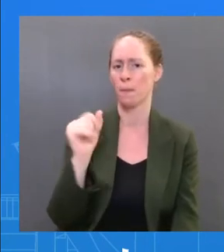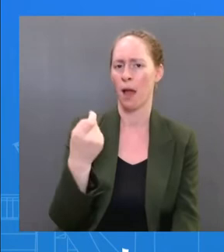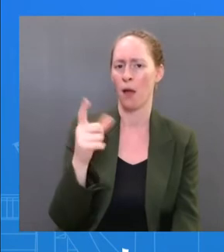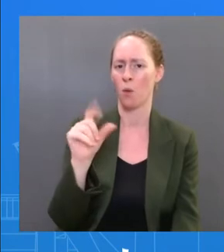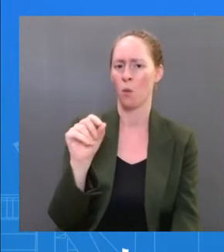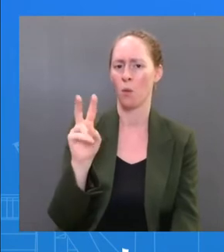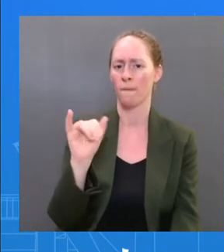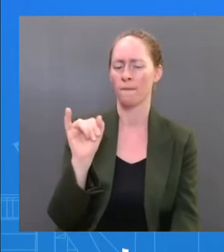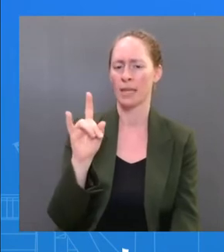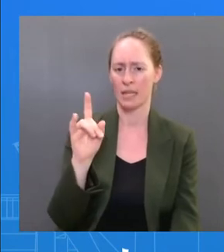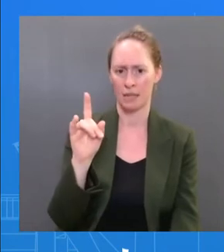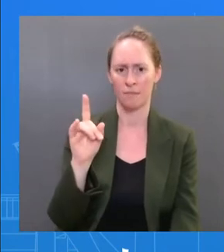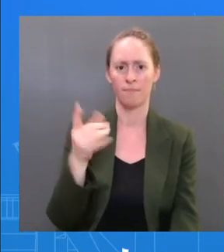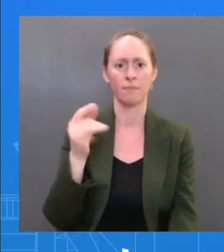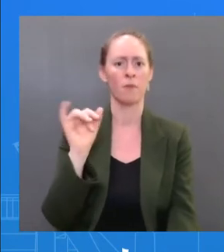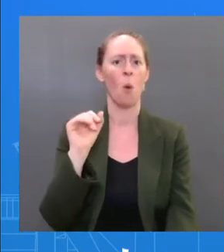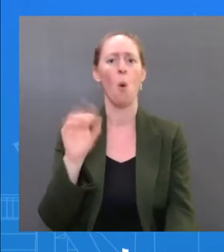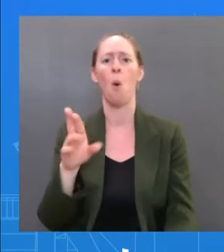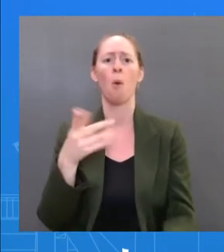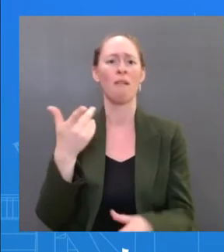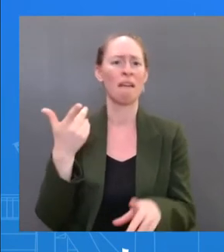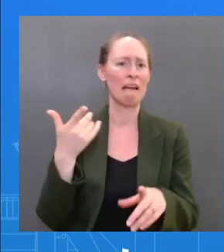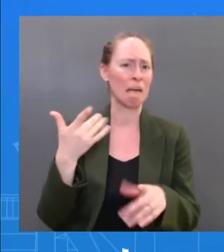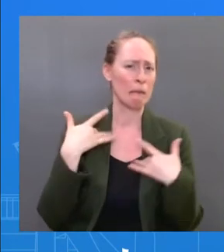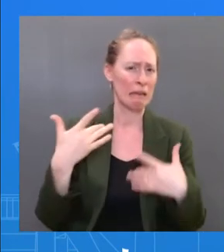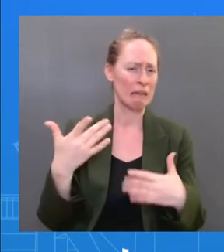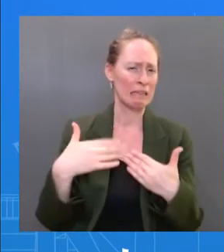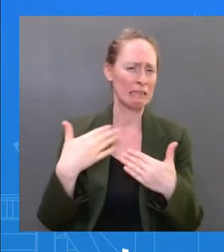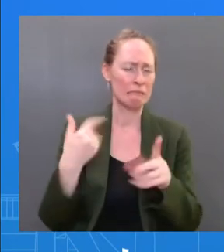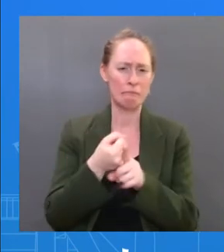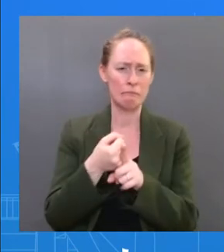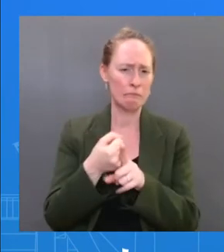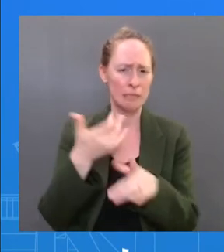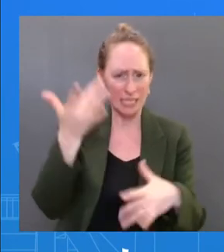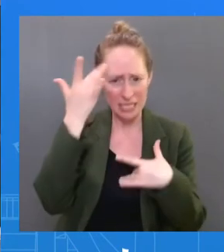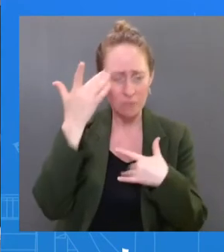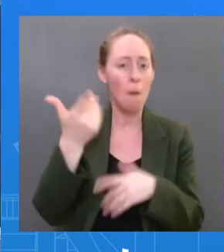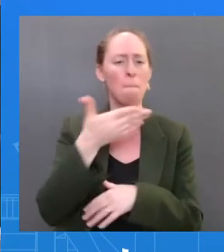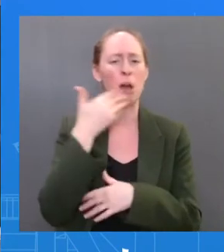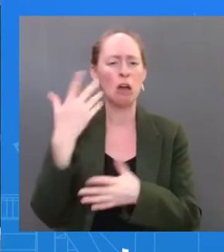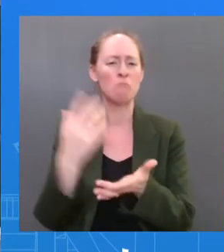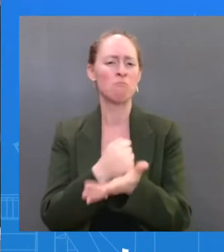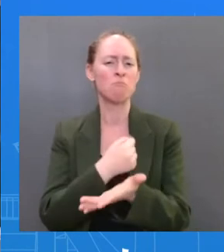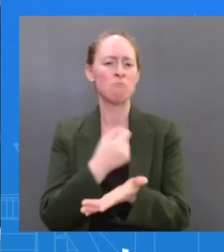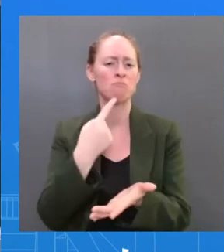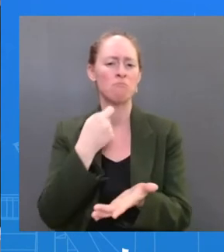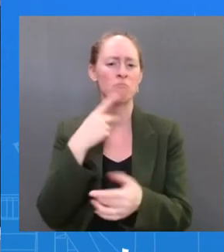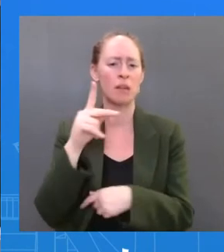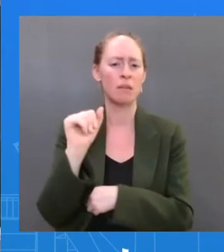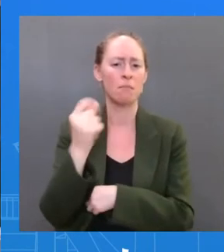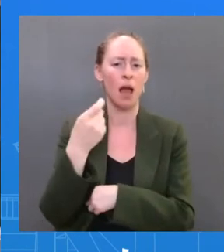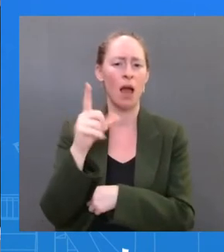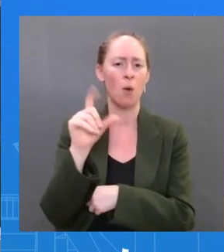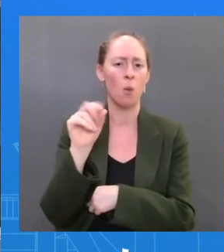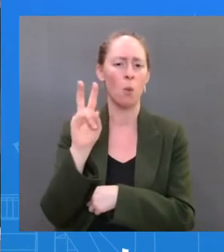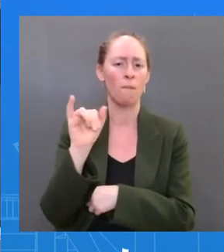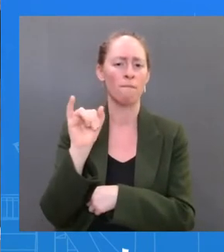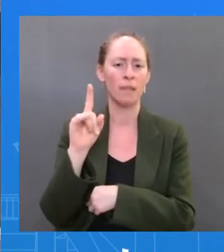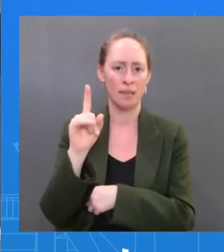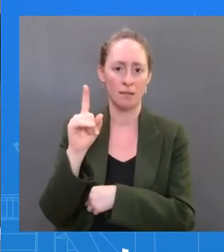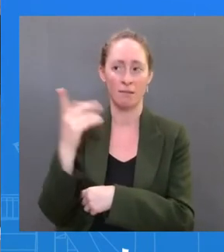eligible for Pax Leavitt. The President is above the age of 50. The And then, can you just confirm for us that there were no